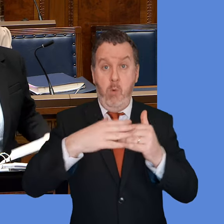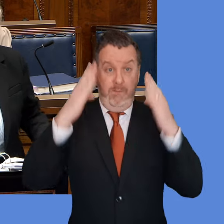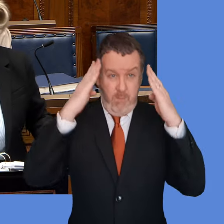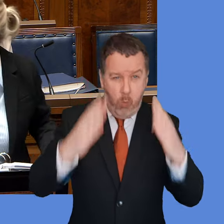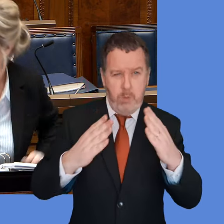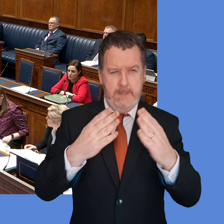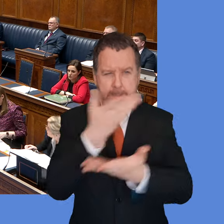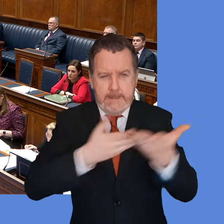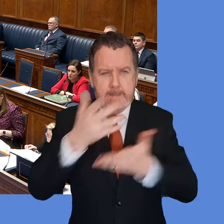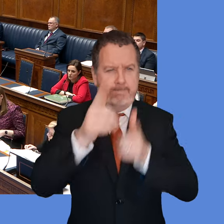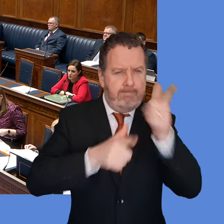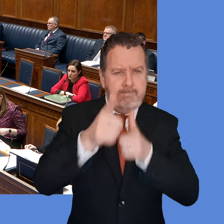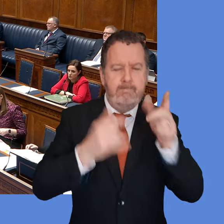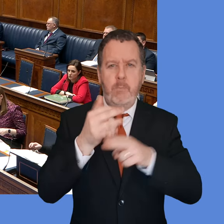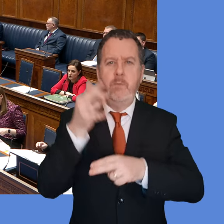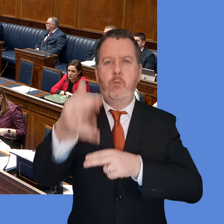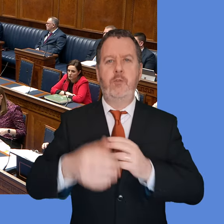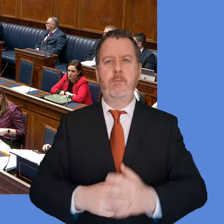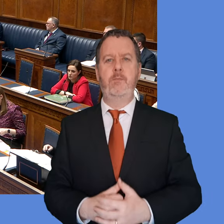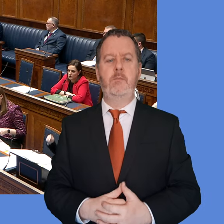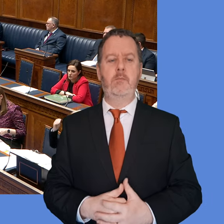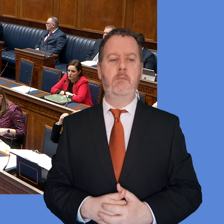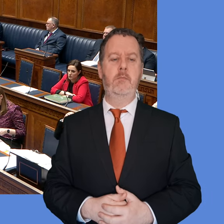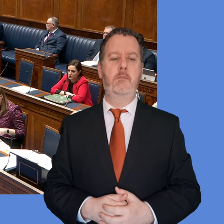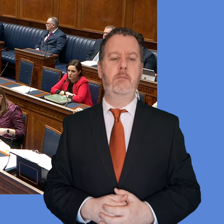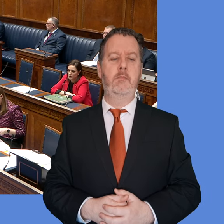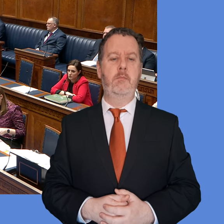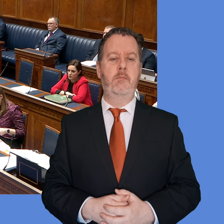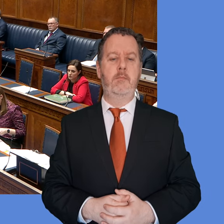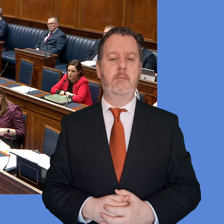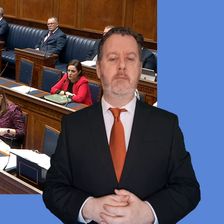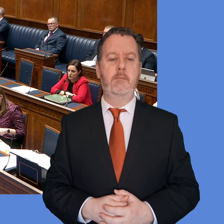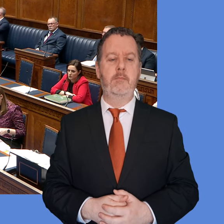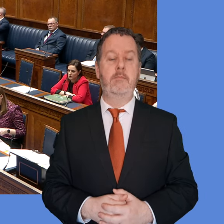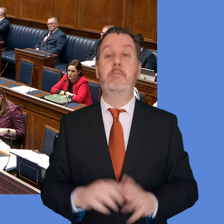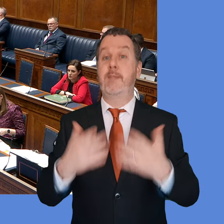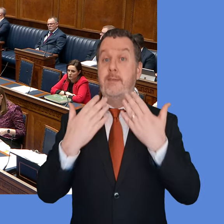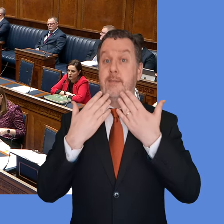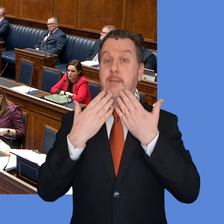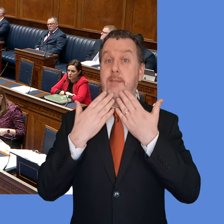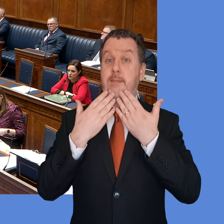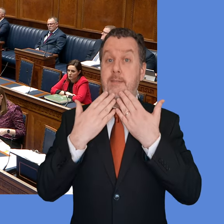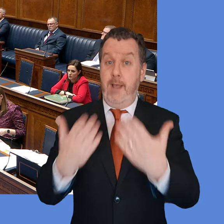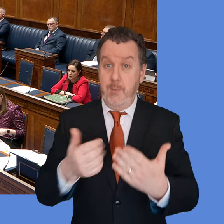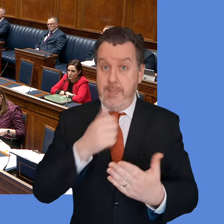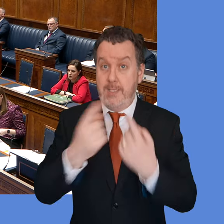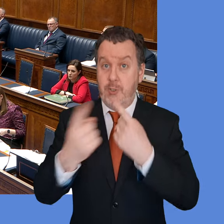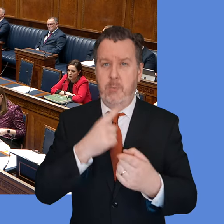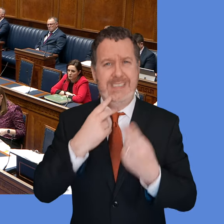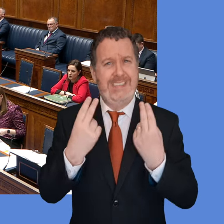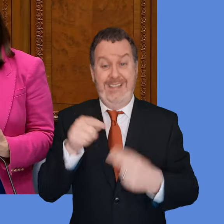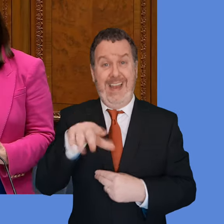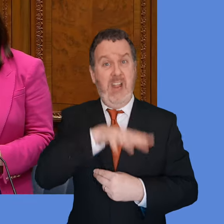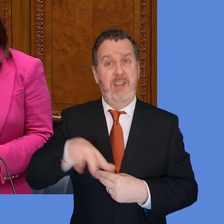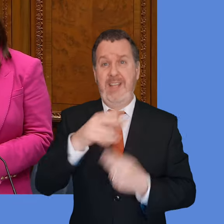future. Sinead McLaughlin. Thank you, first minister, for your answer there. Leadership is really crucial here and the